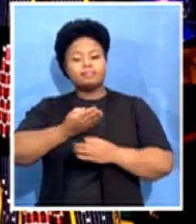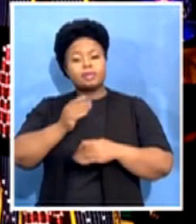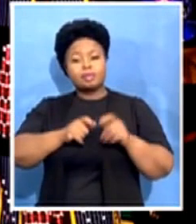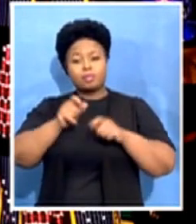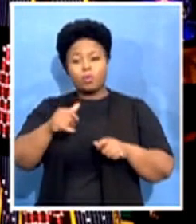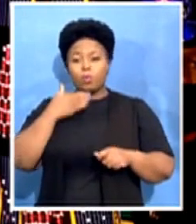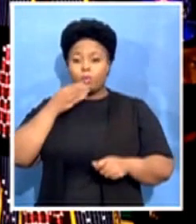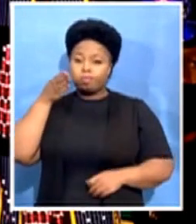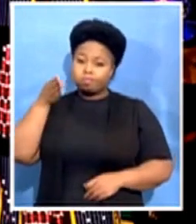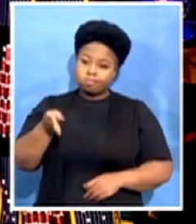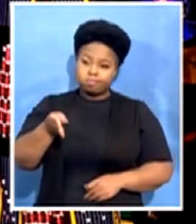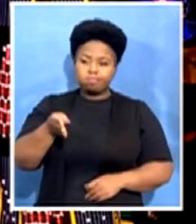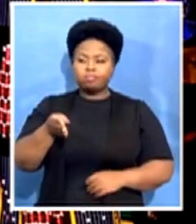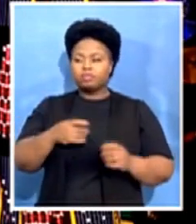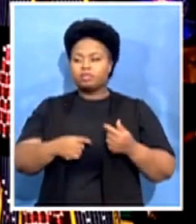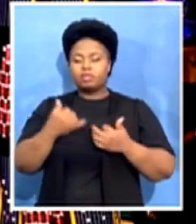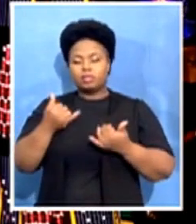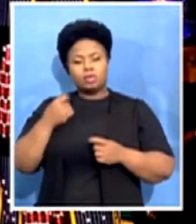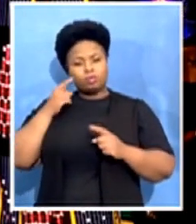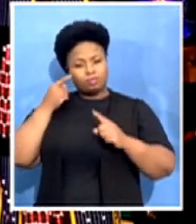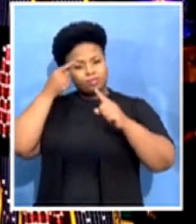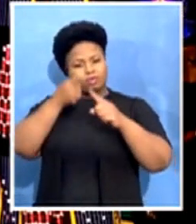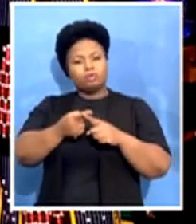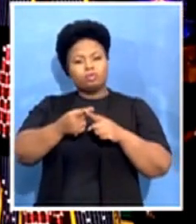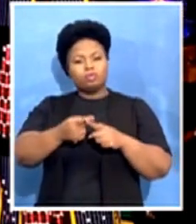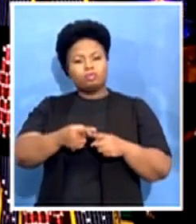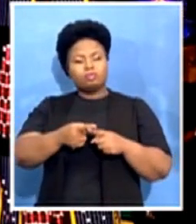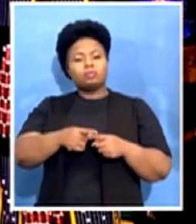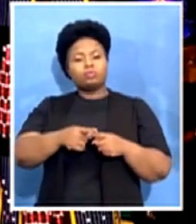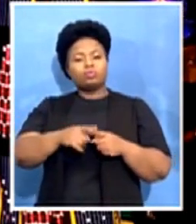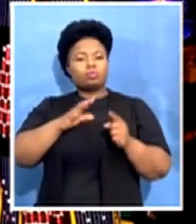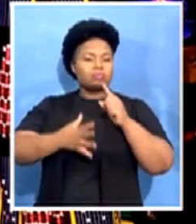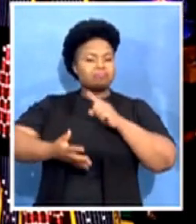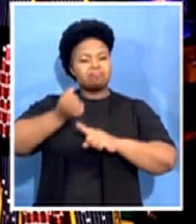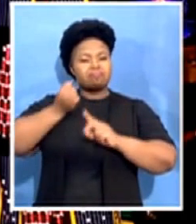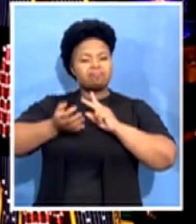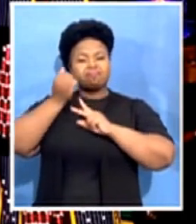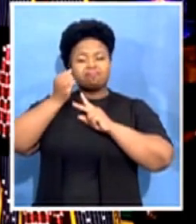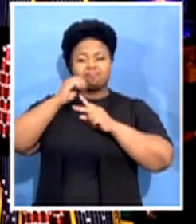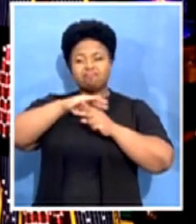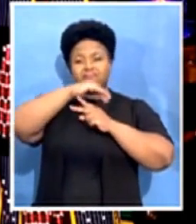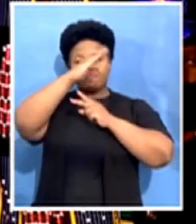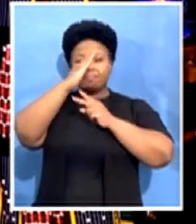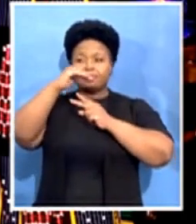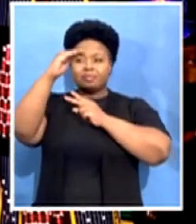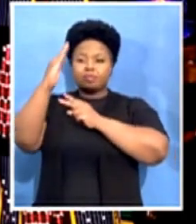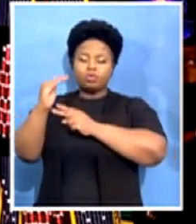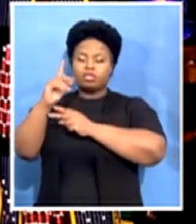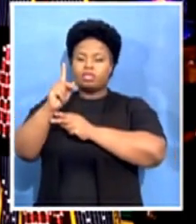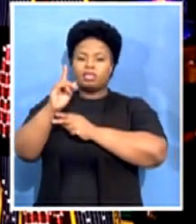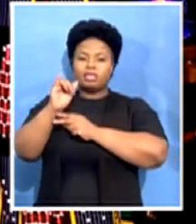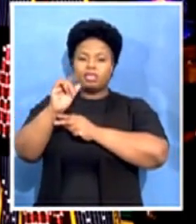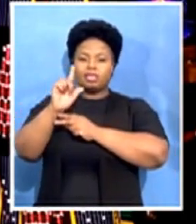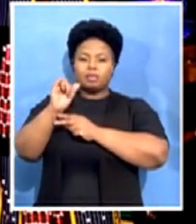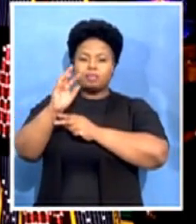the pinnacles of the Kilimanjaro to the riches of what I want to call it,